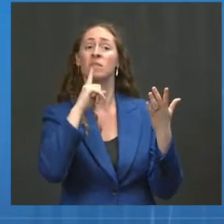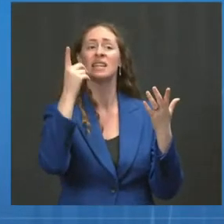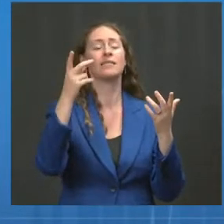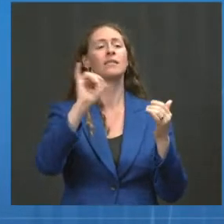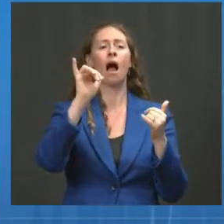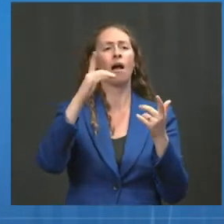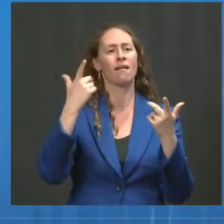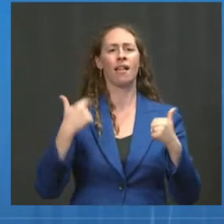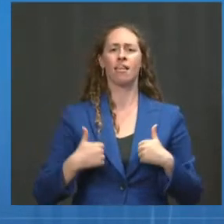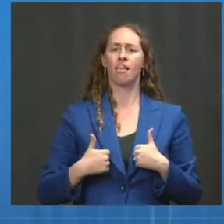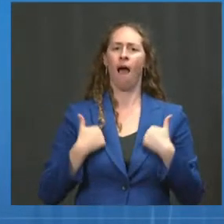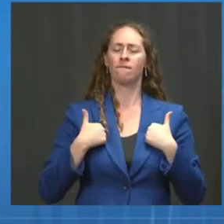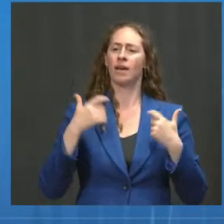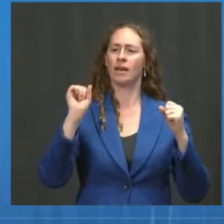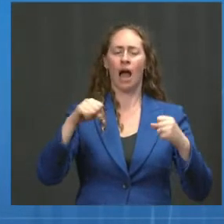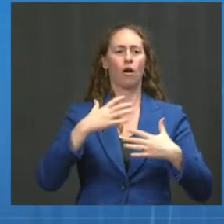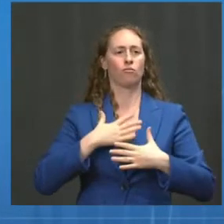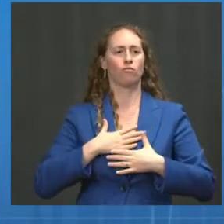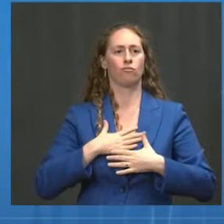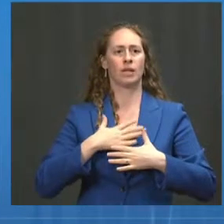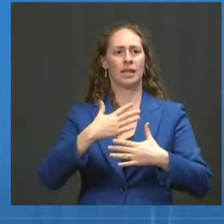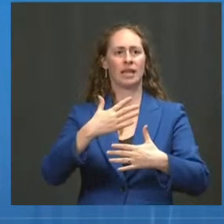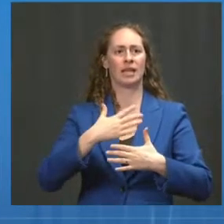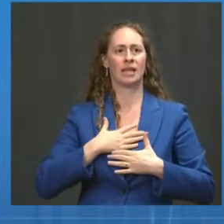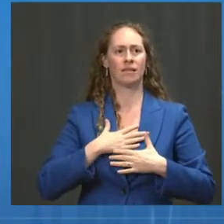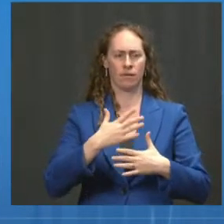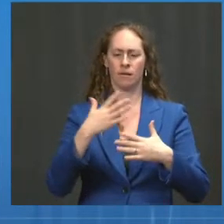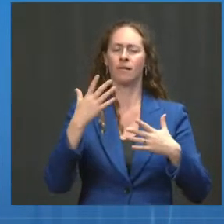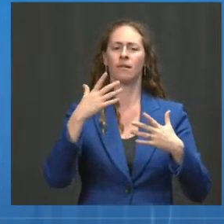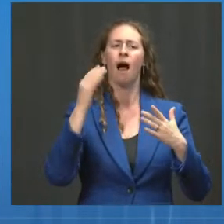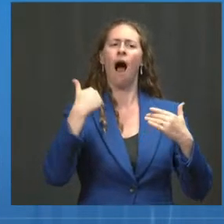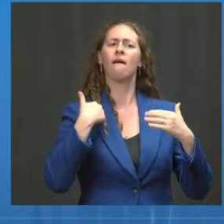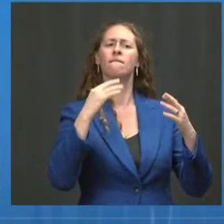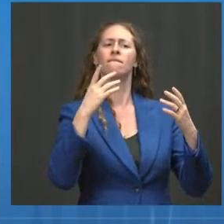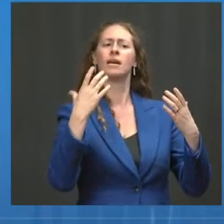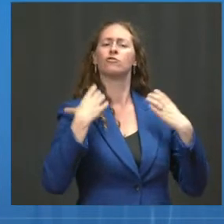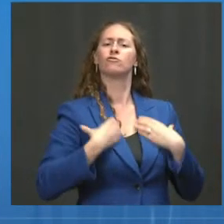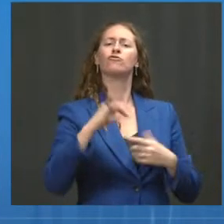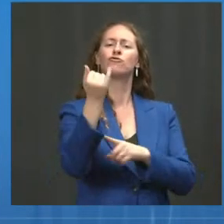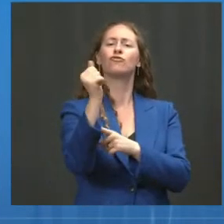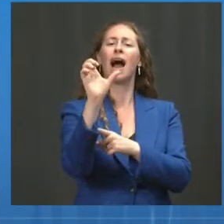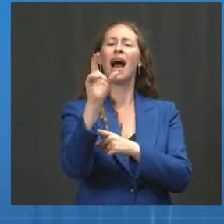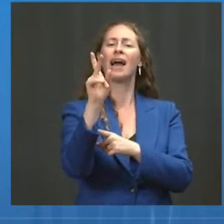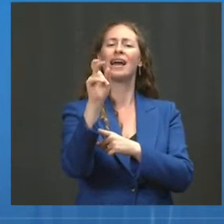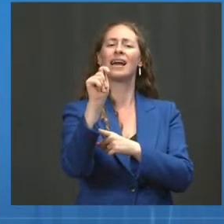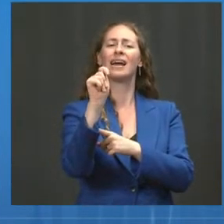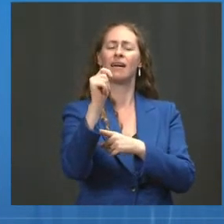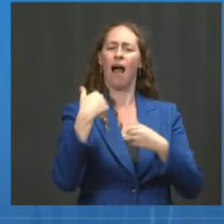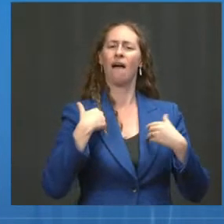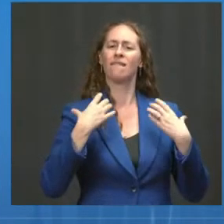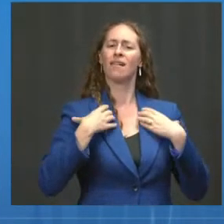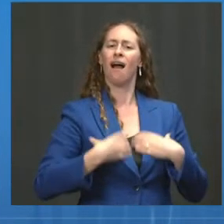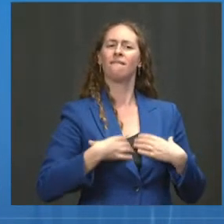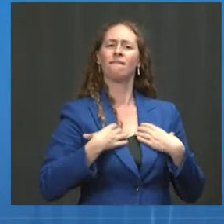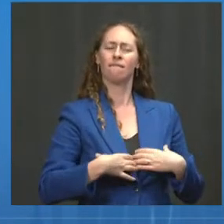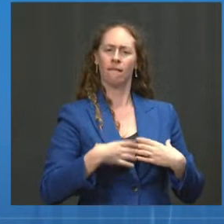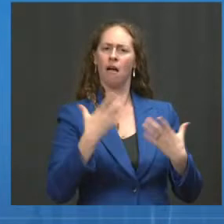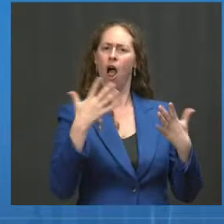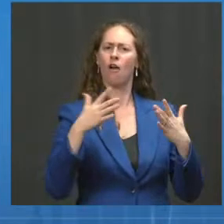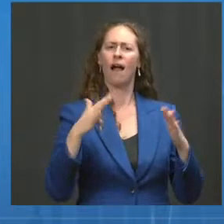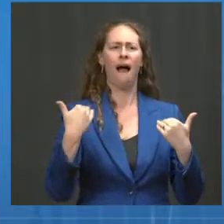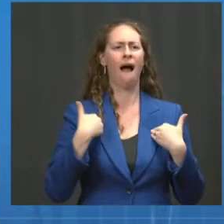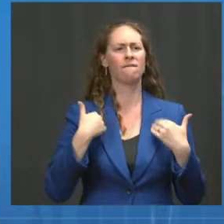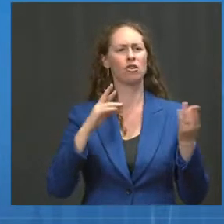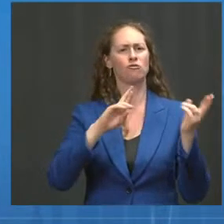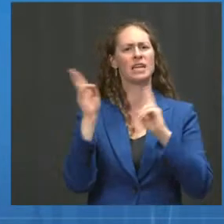jackets. And I'm curious, I know you've emphasized all of you that this is a false choice vaccinating Americans versus vaccinating